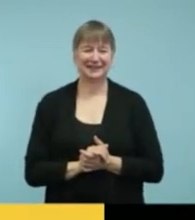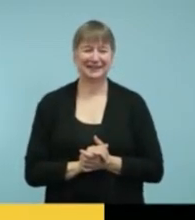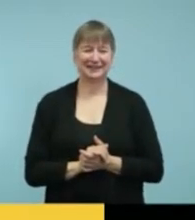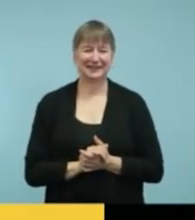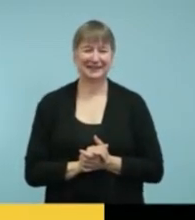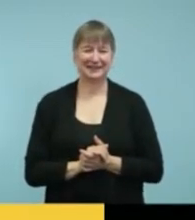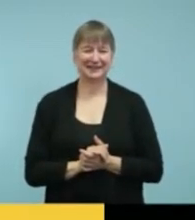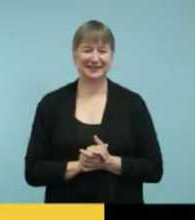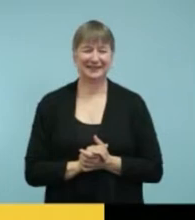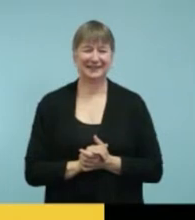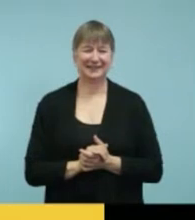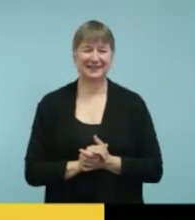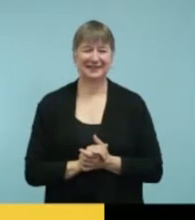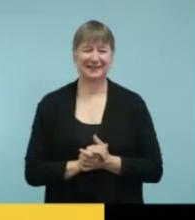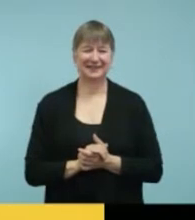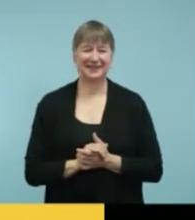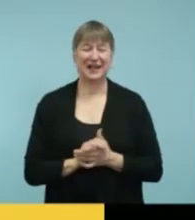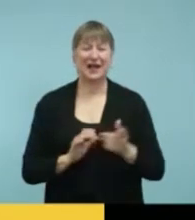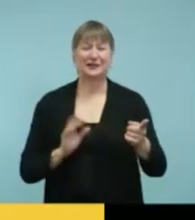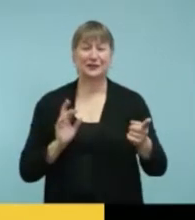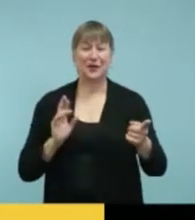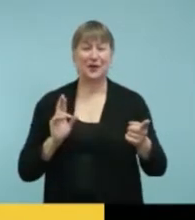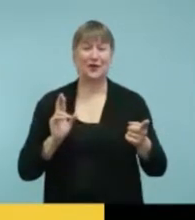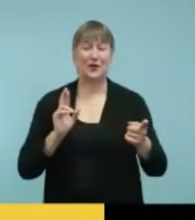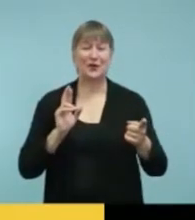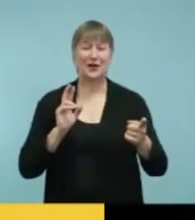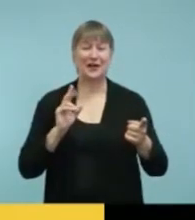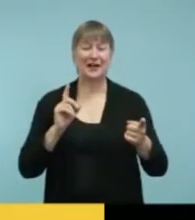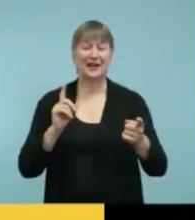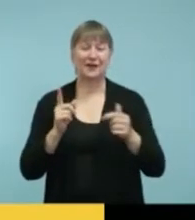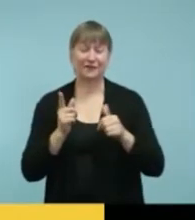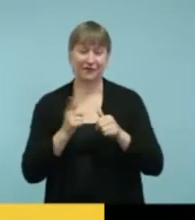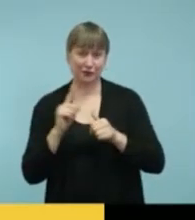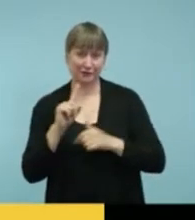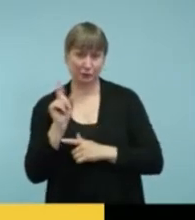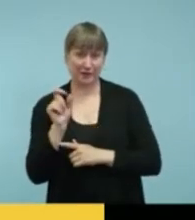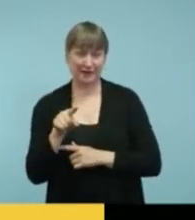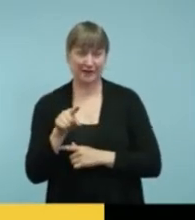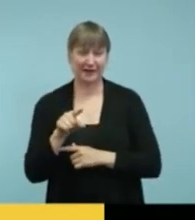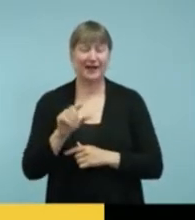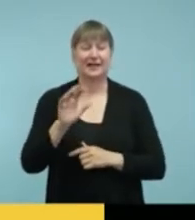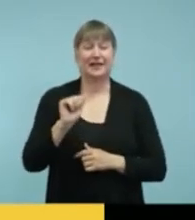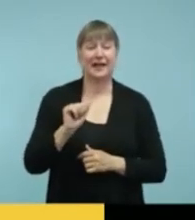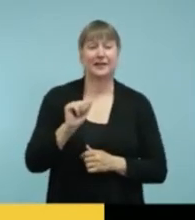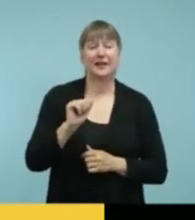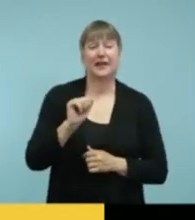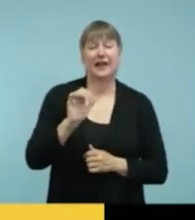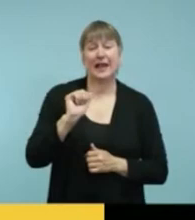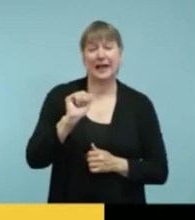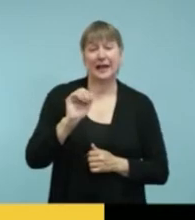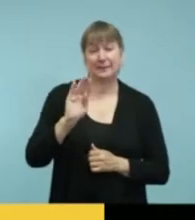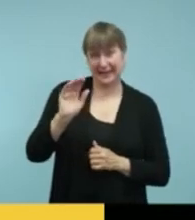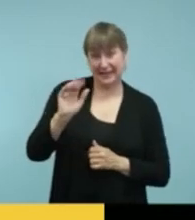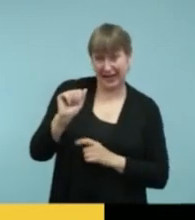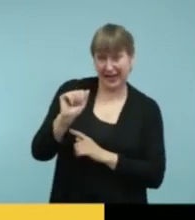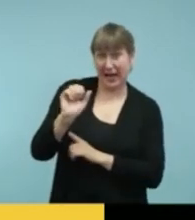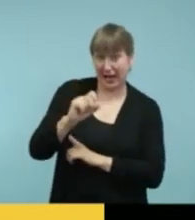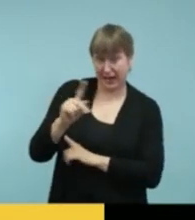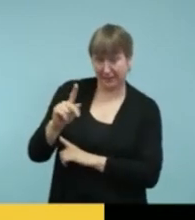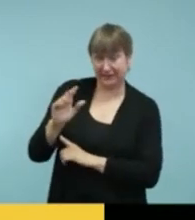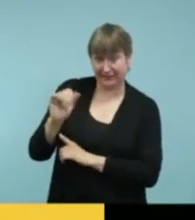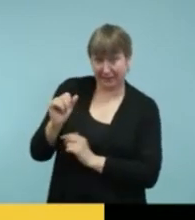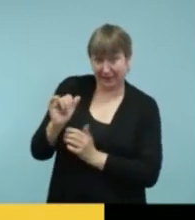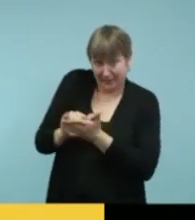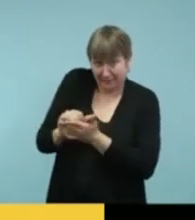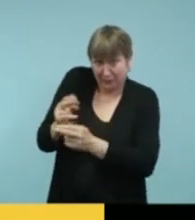Okay. I hope everyone can hear me. So the first question is, can the AVA app be used in a conference or